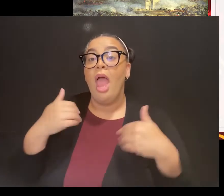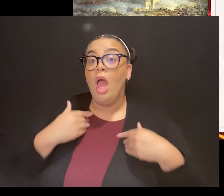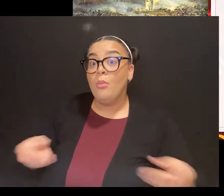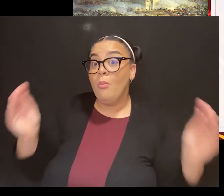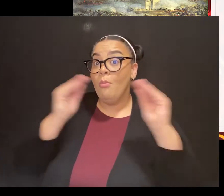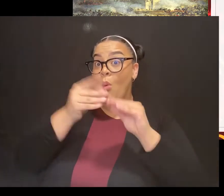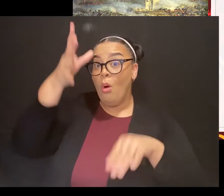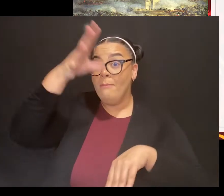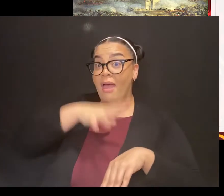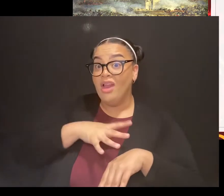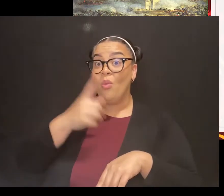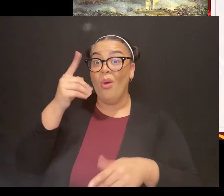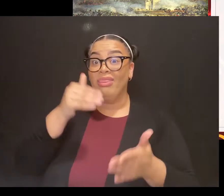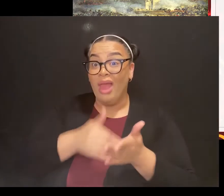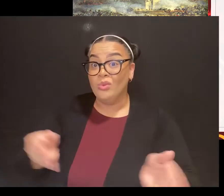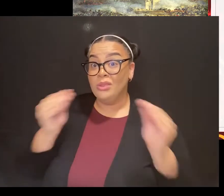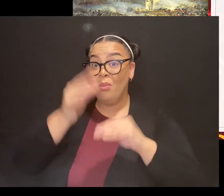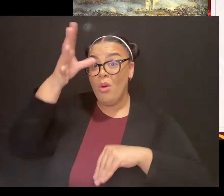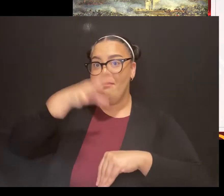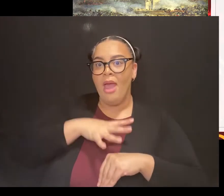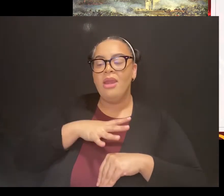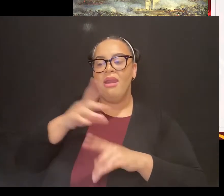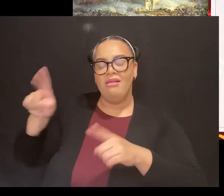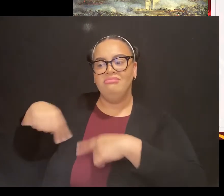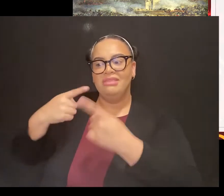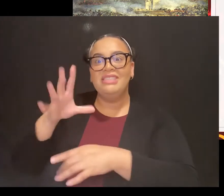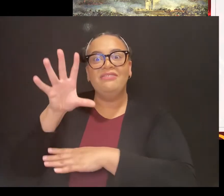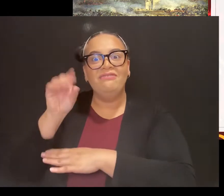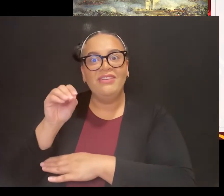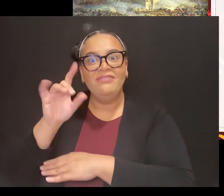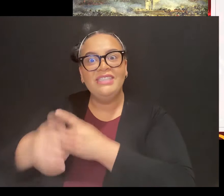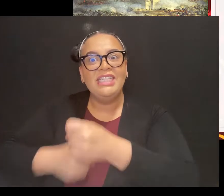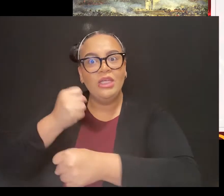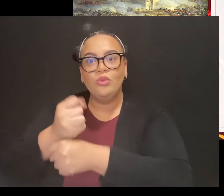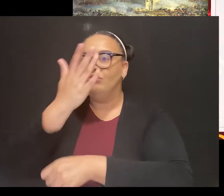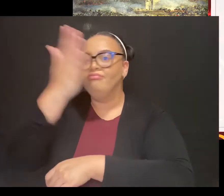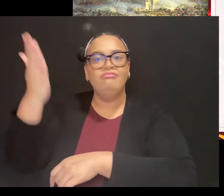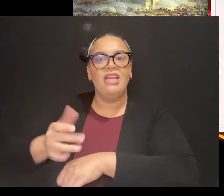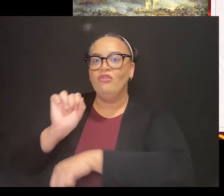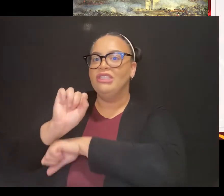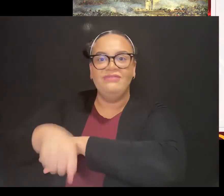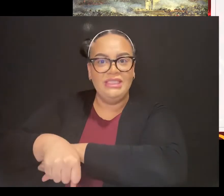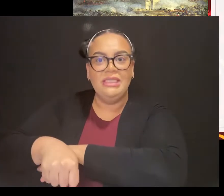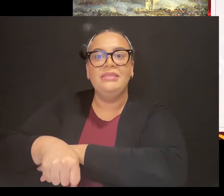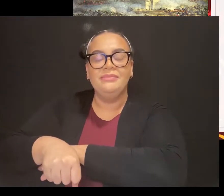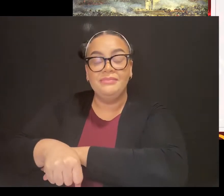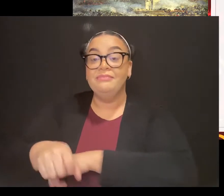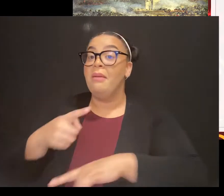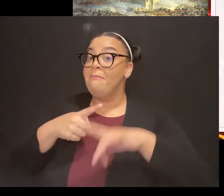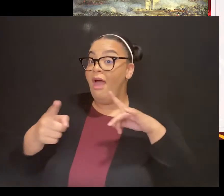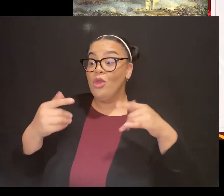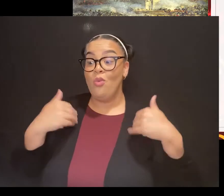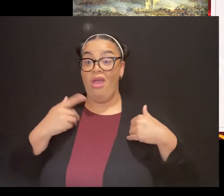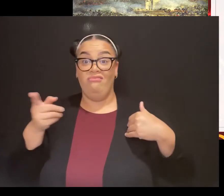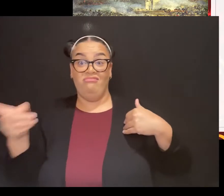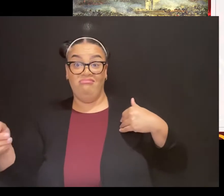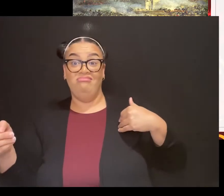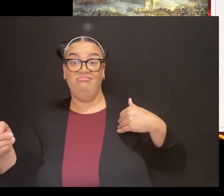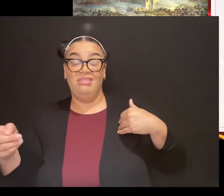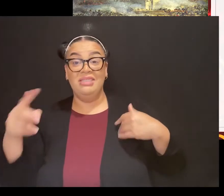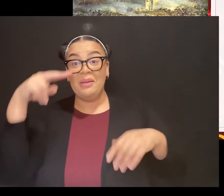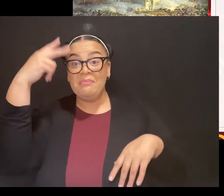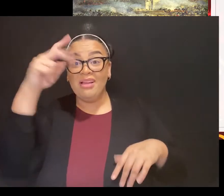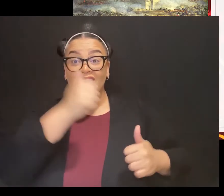years. But you've got these ragtag, this Mexican army winning the Battle of Puebla. So